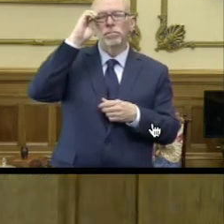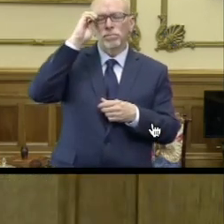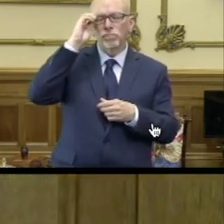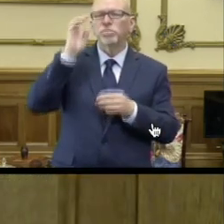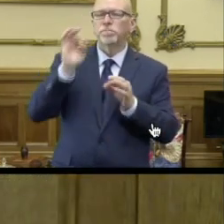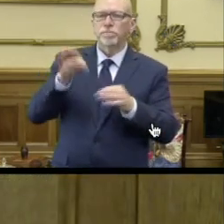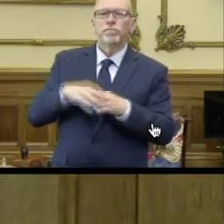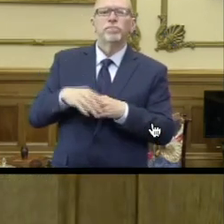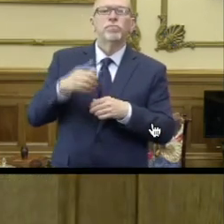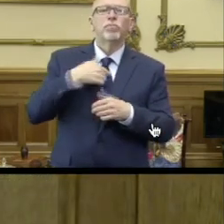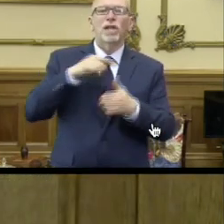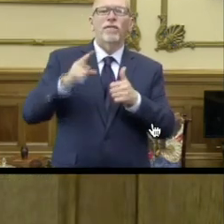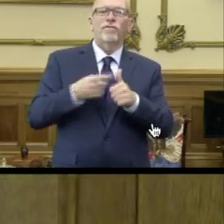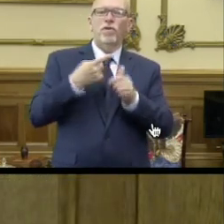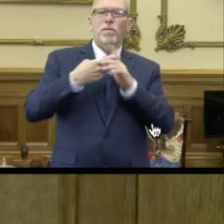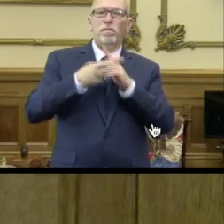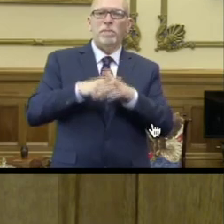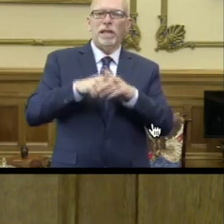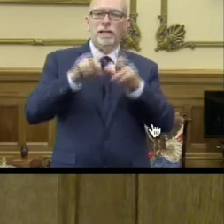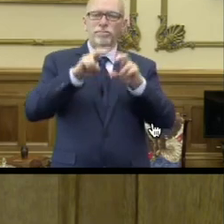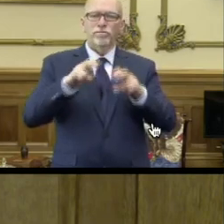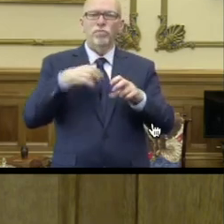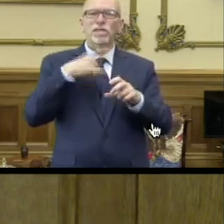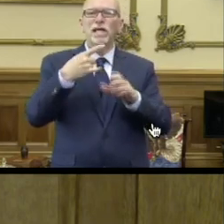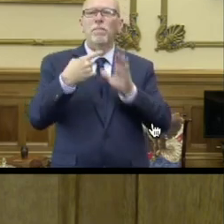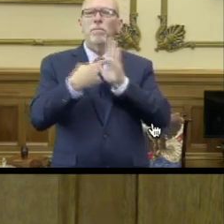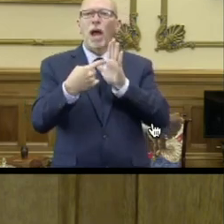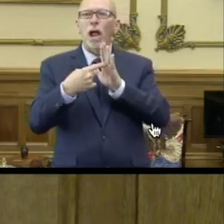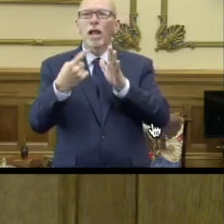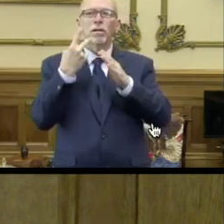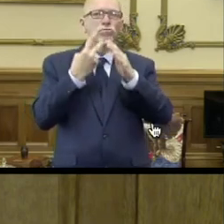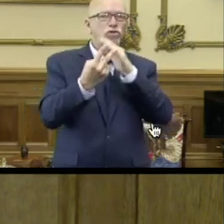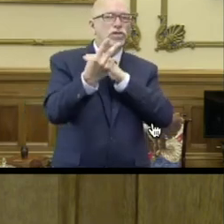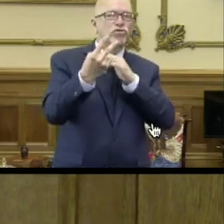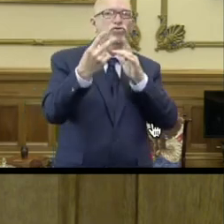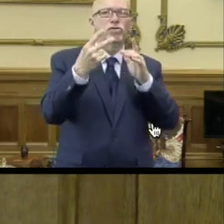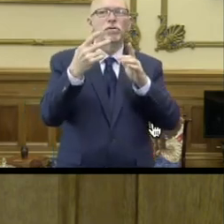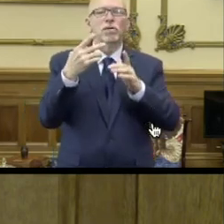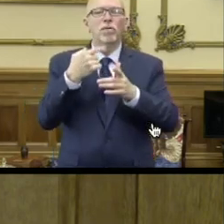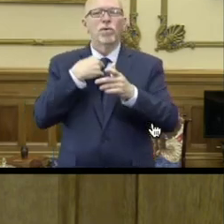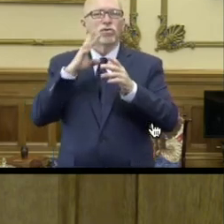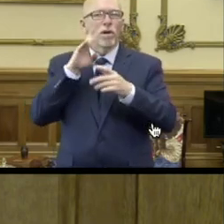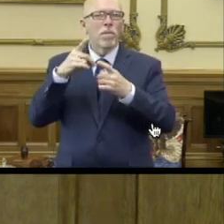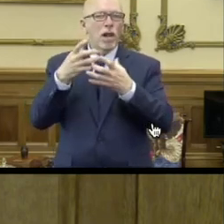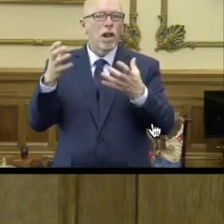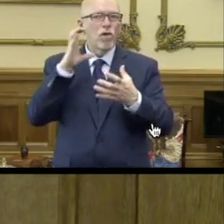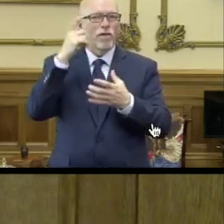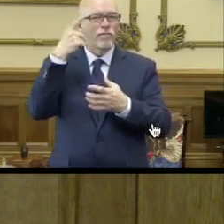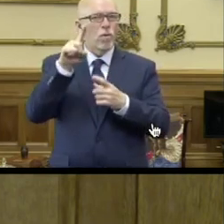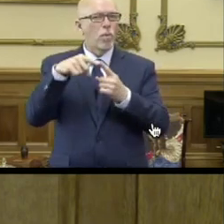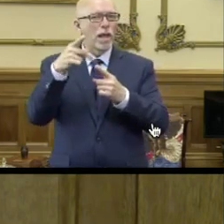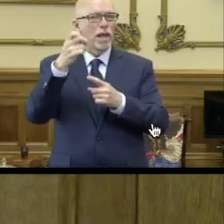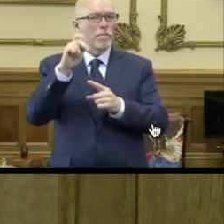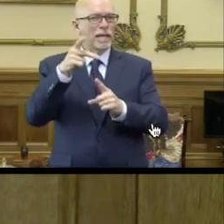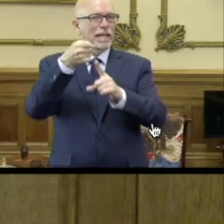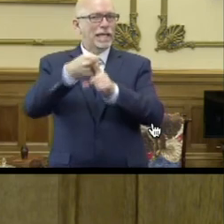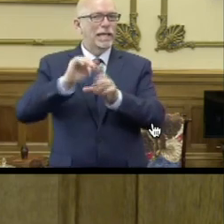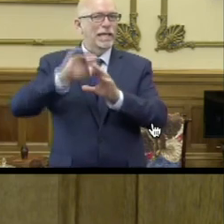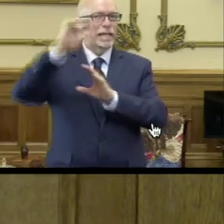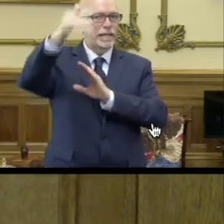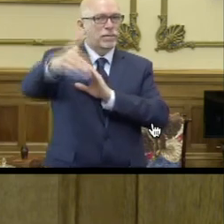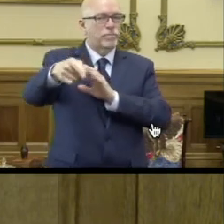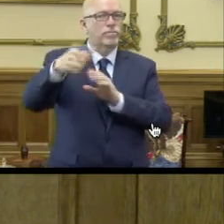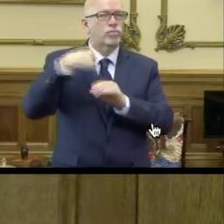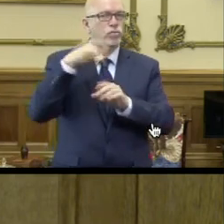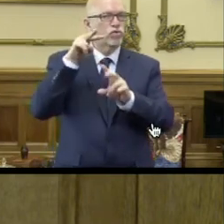So when we first began looking at this and we did modeling and predictions that we talked about a lot, looking for that peak, and that's what we were